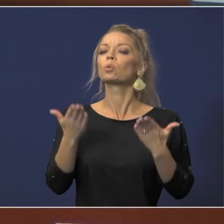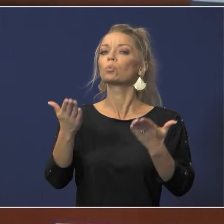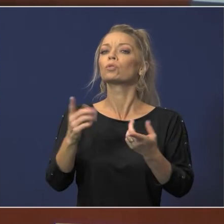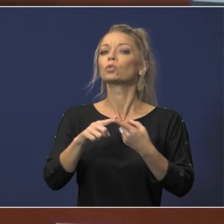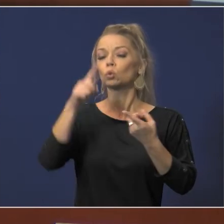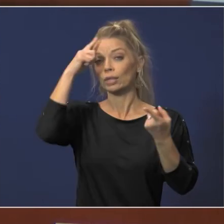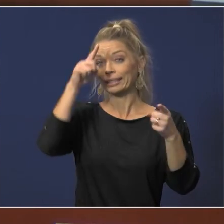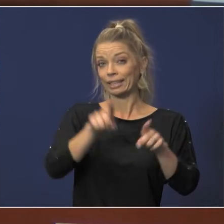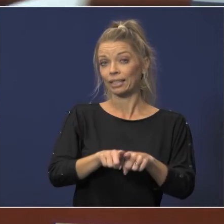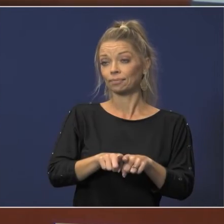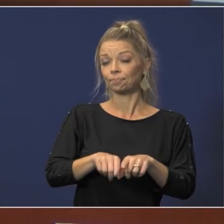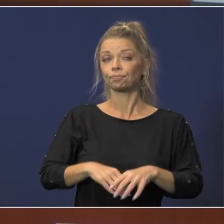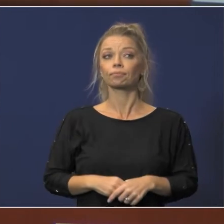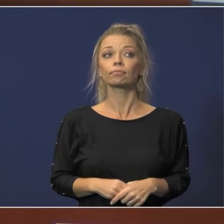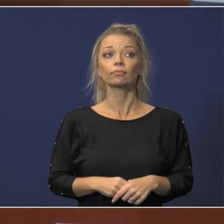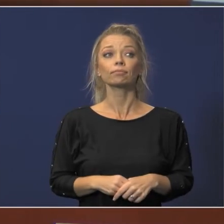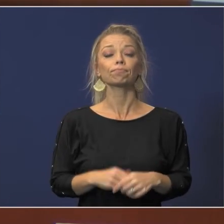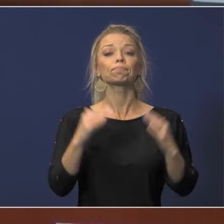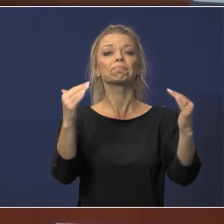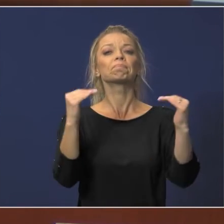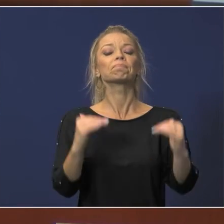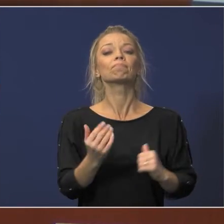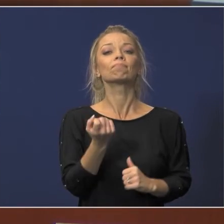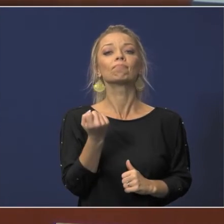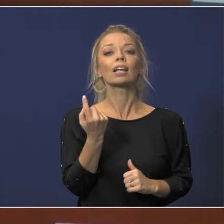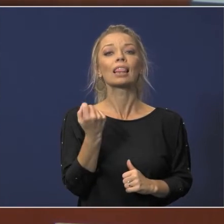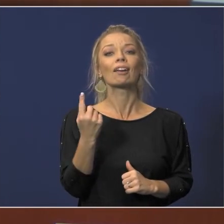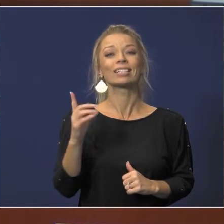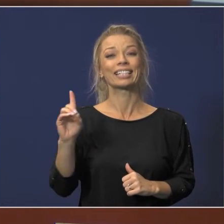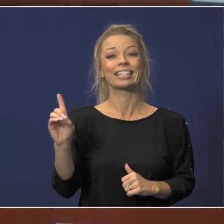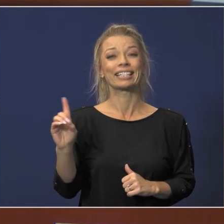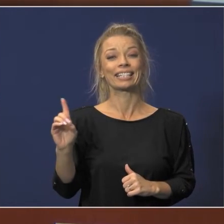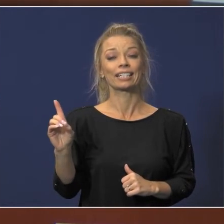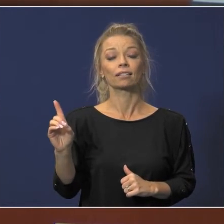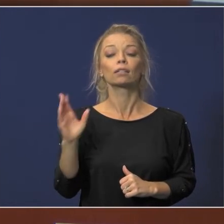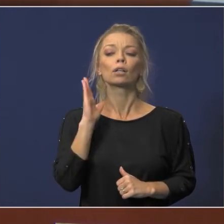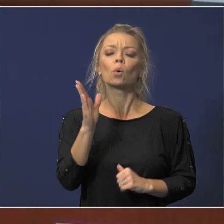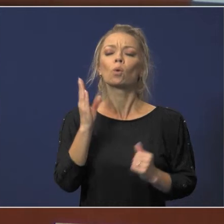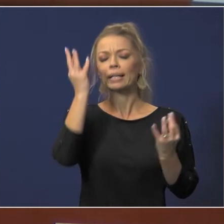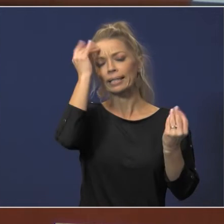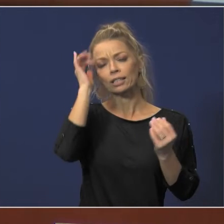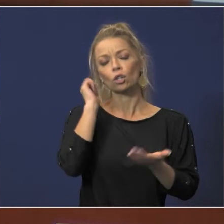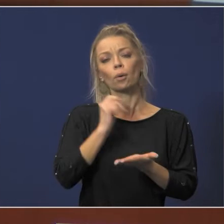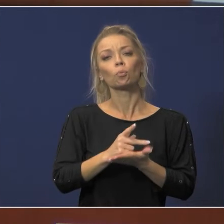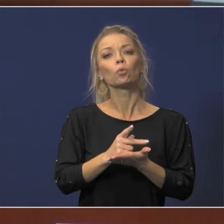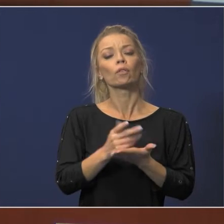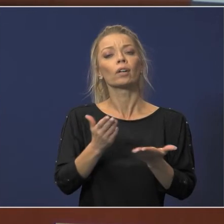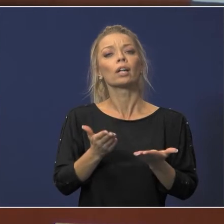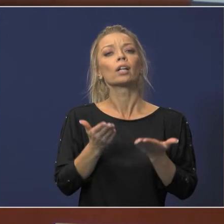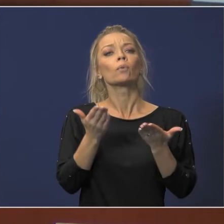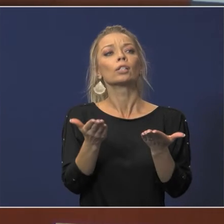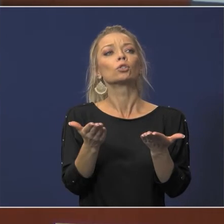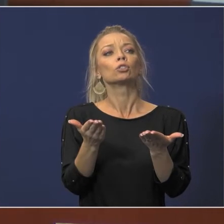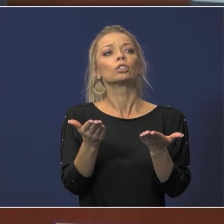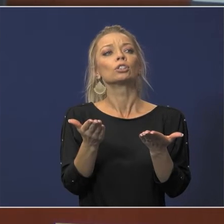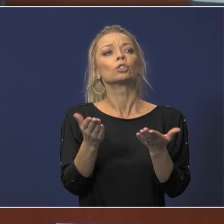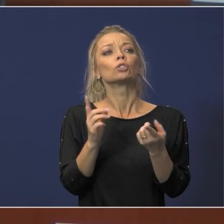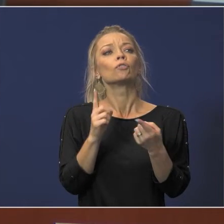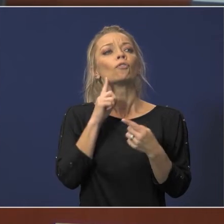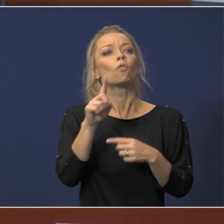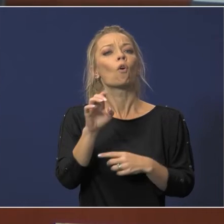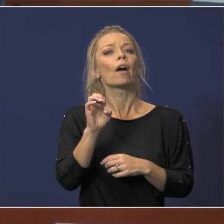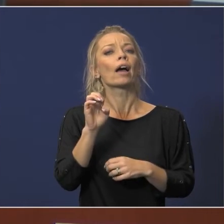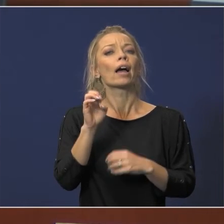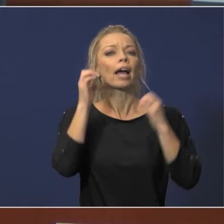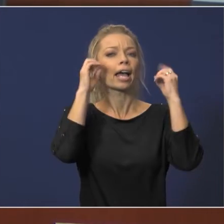that takes us to 11 d the board will consider approving a resolution pursuant to education